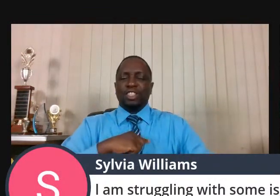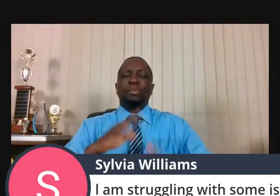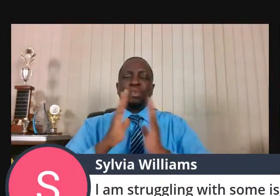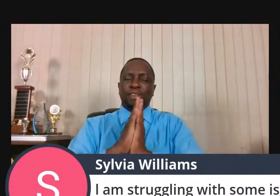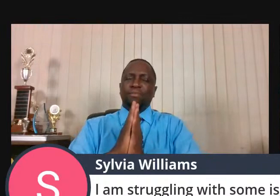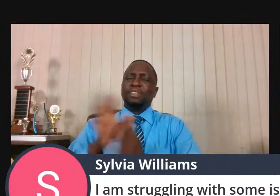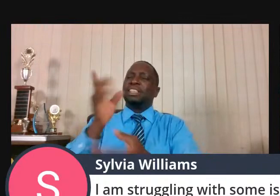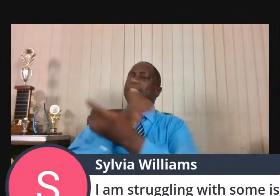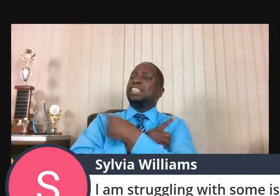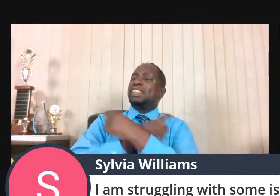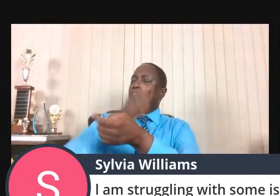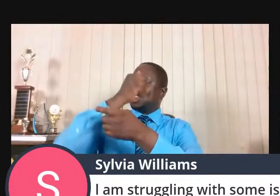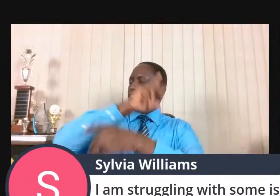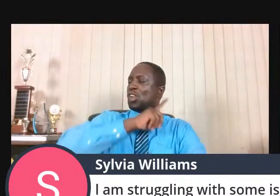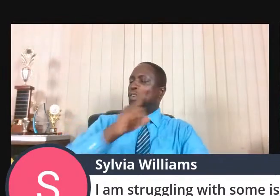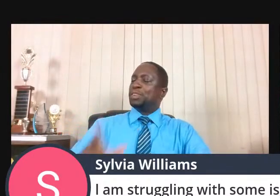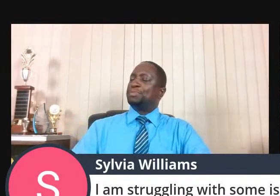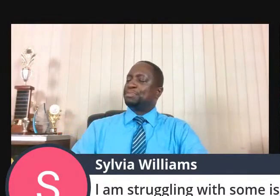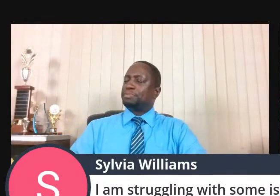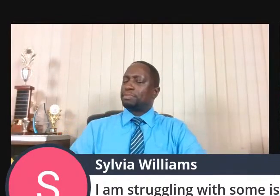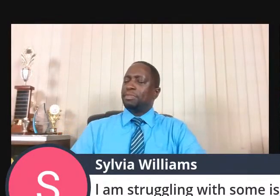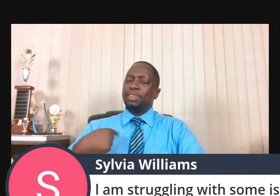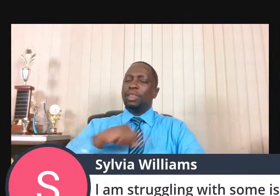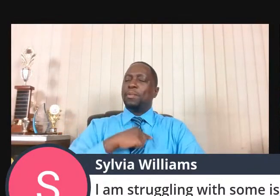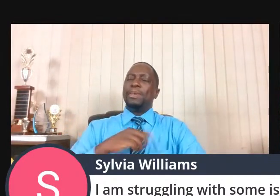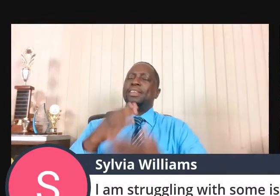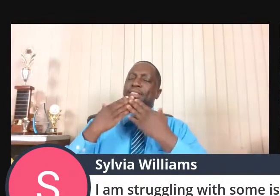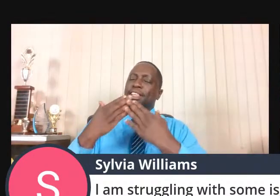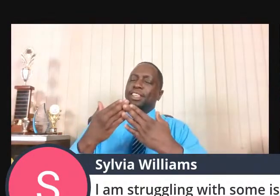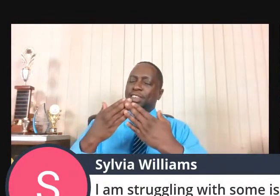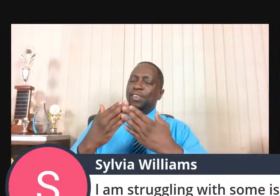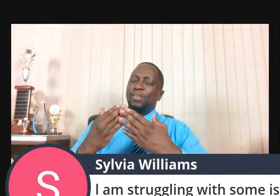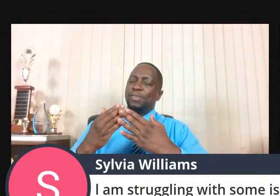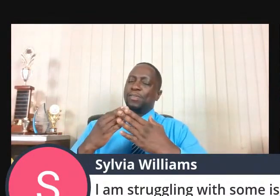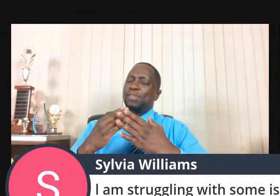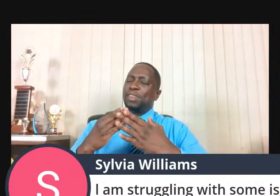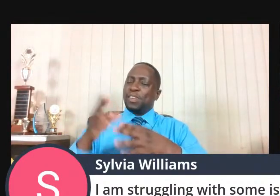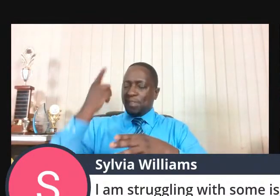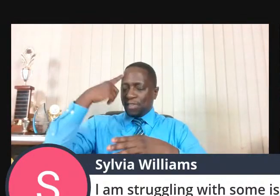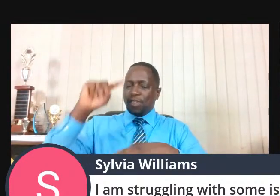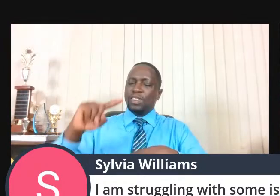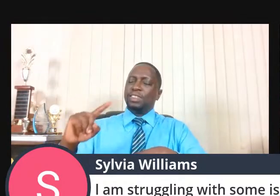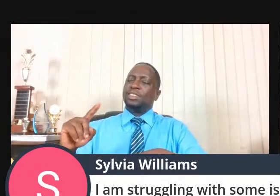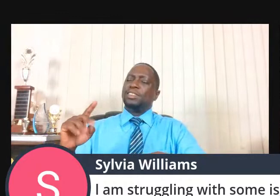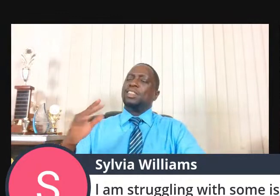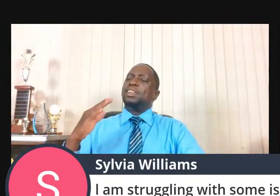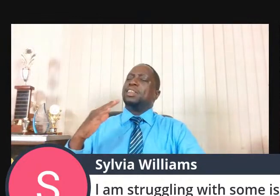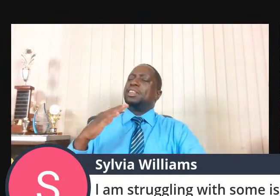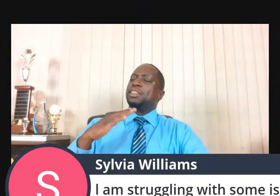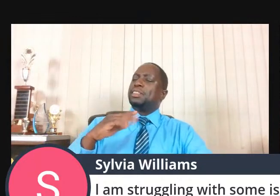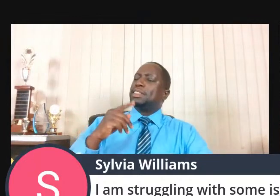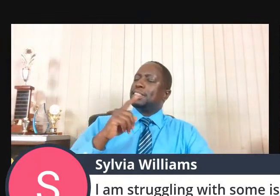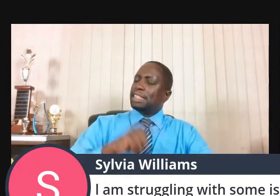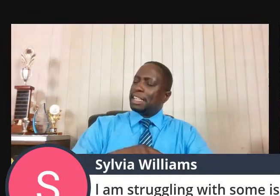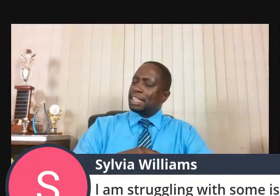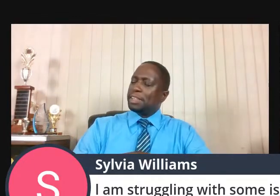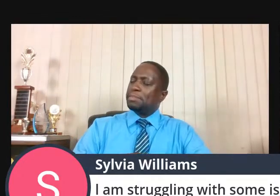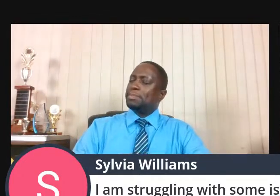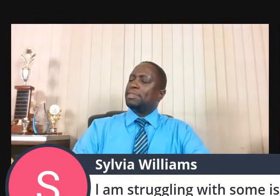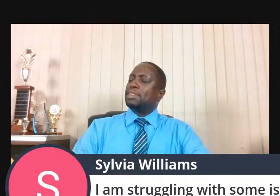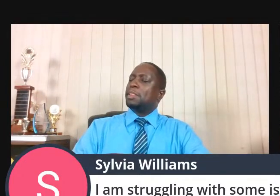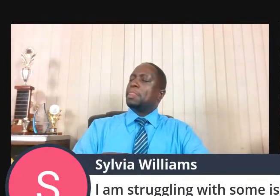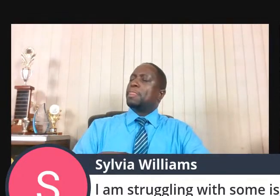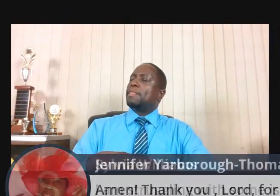Dear Lord, we thank you for the privilege and the opportunity of